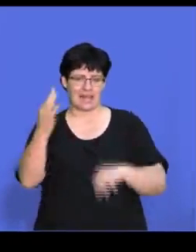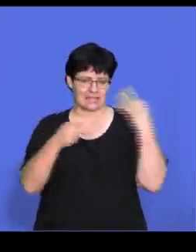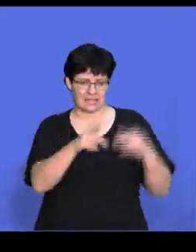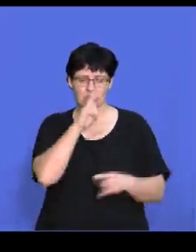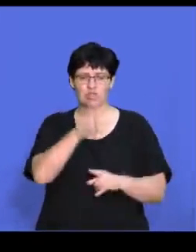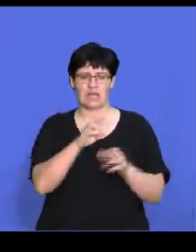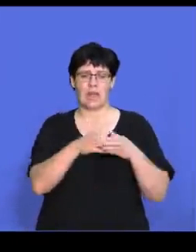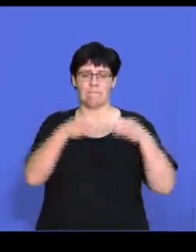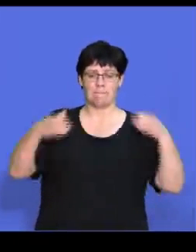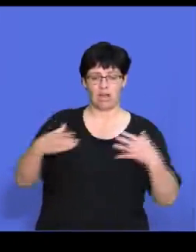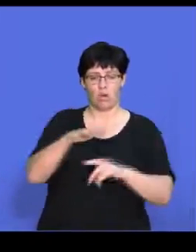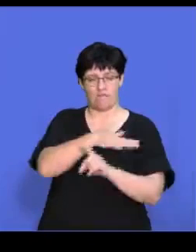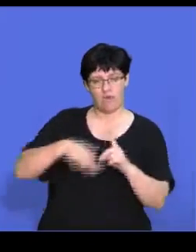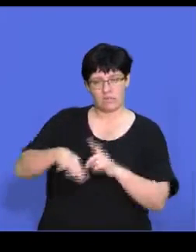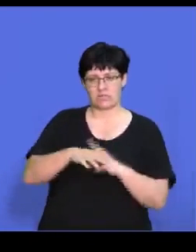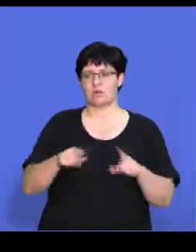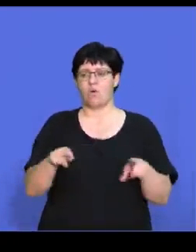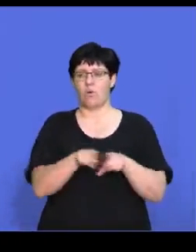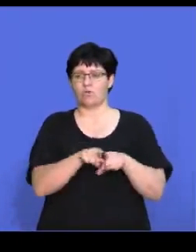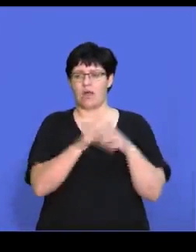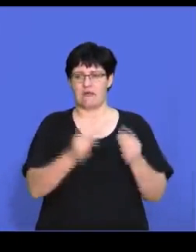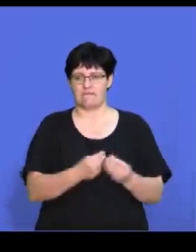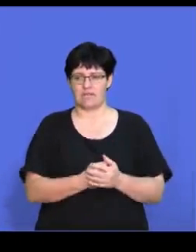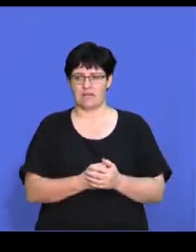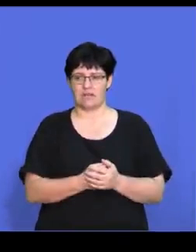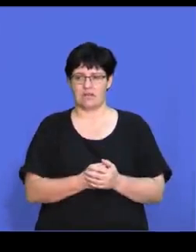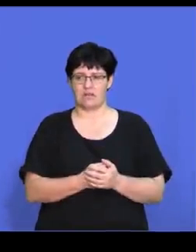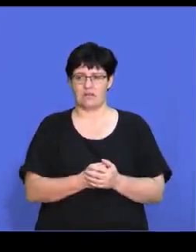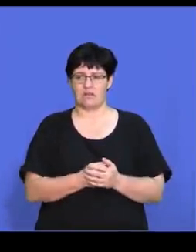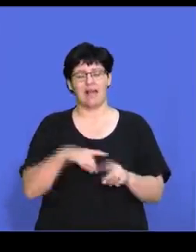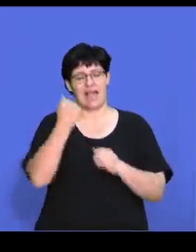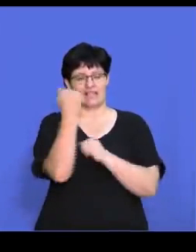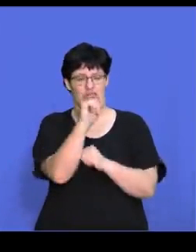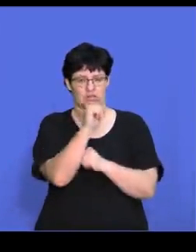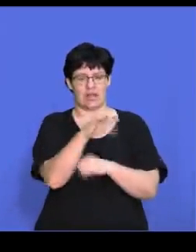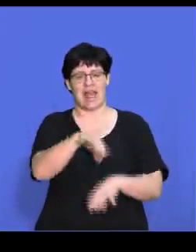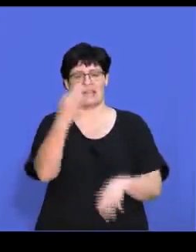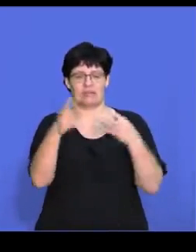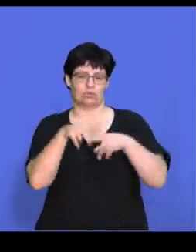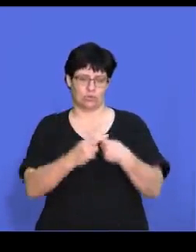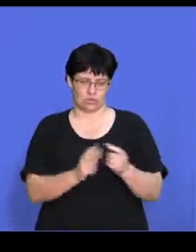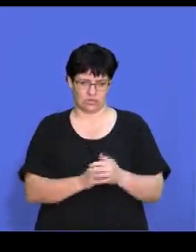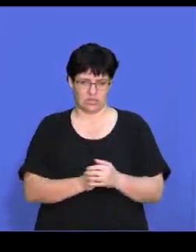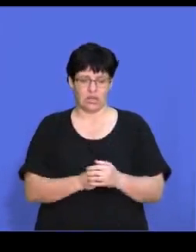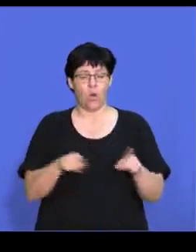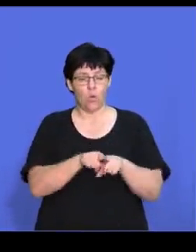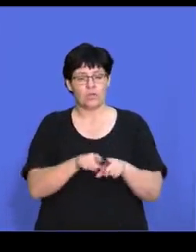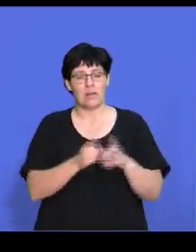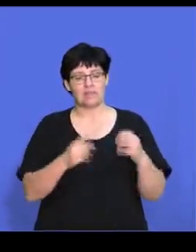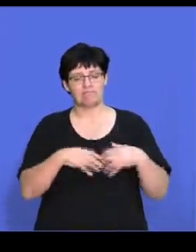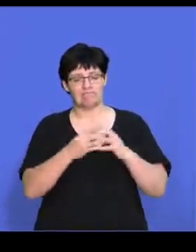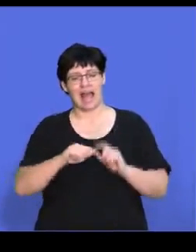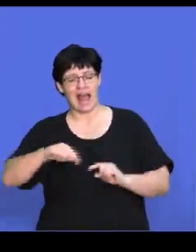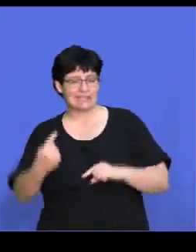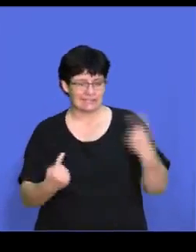environment. And then we have other industrial analysis tools. And then we must formulate alternative strategies